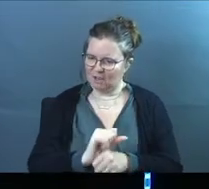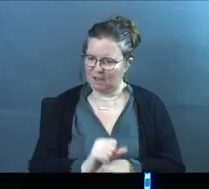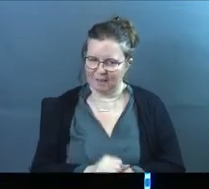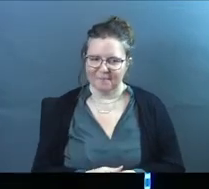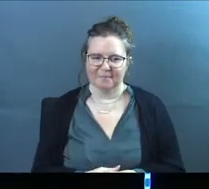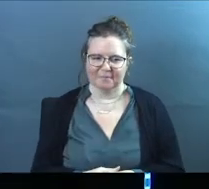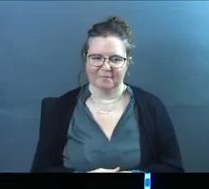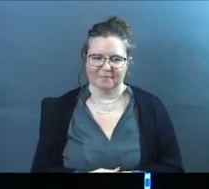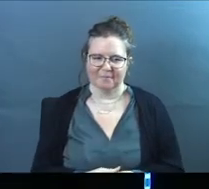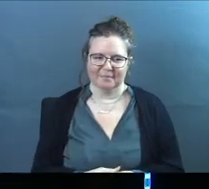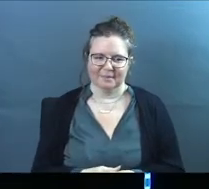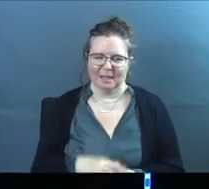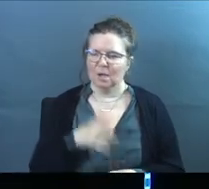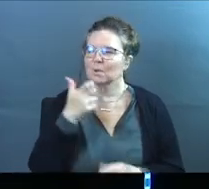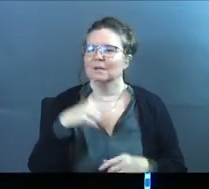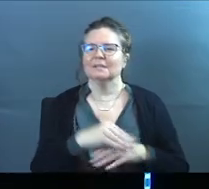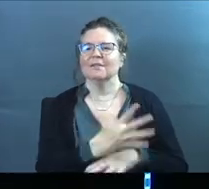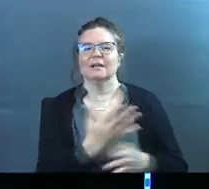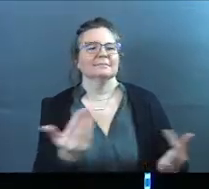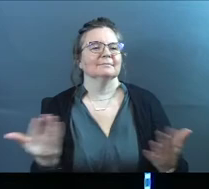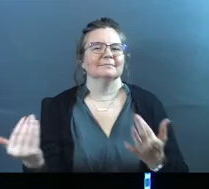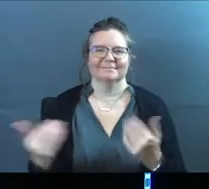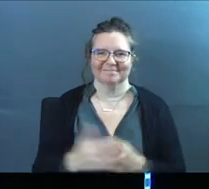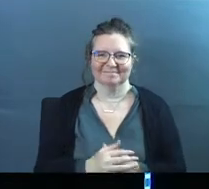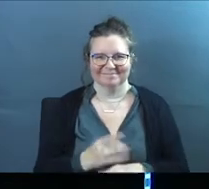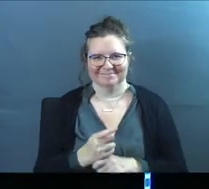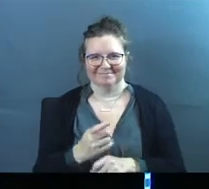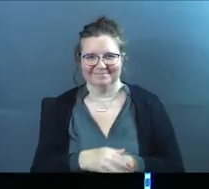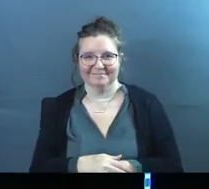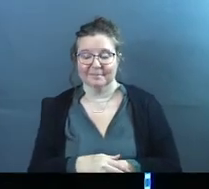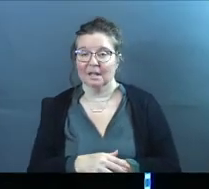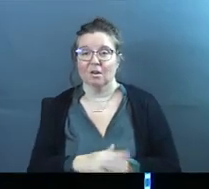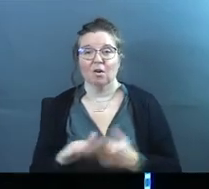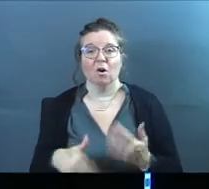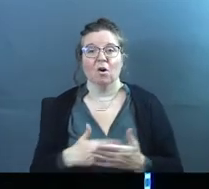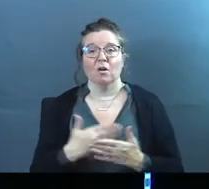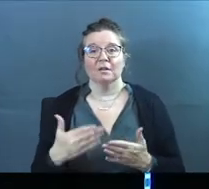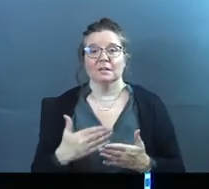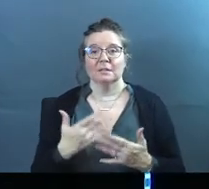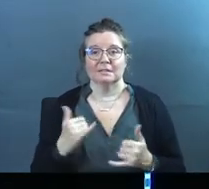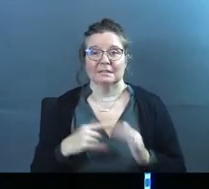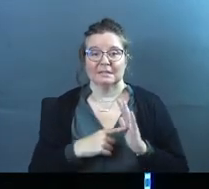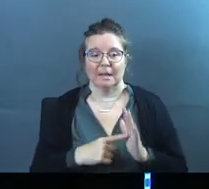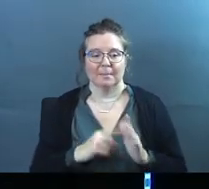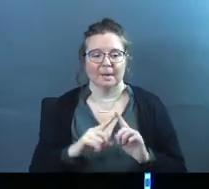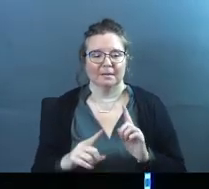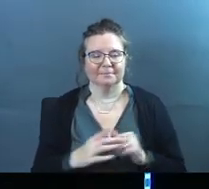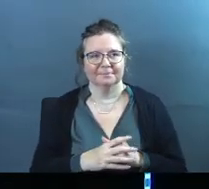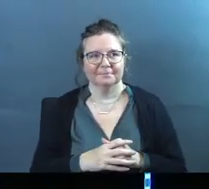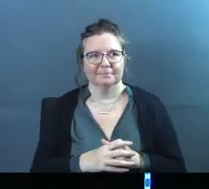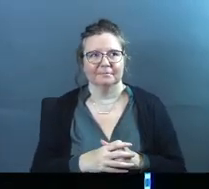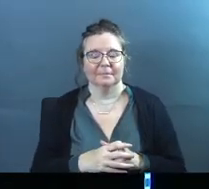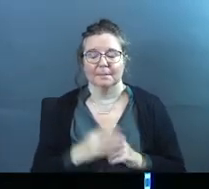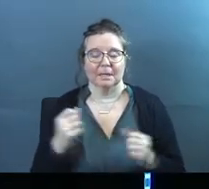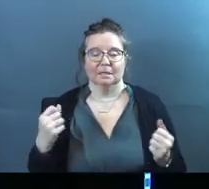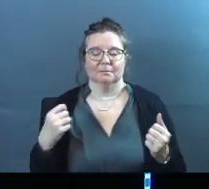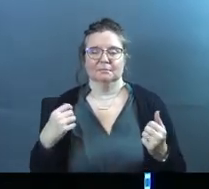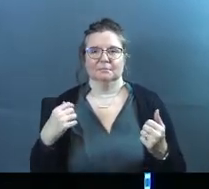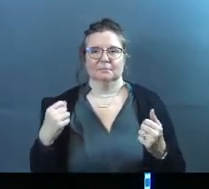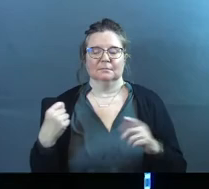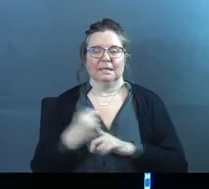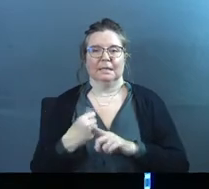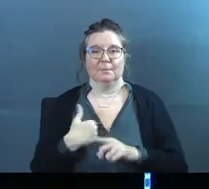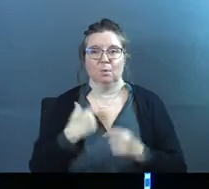job. Who needs some advice? I was like, come on. And all that this is a silly example, but it shook me. Okay.